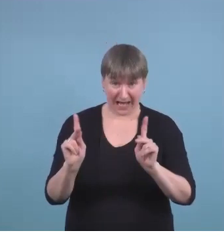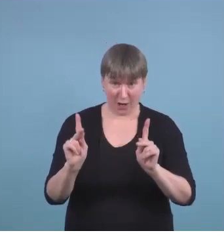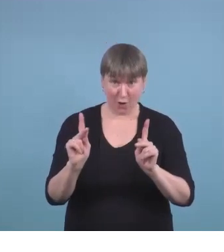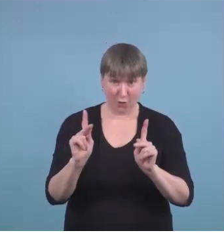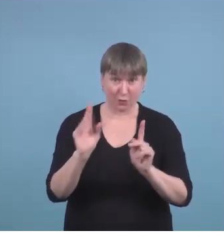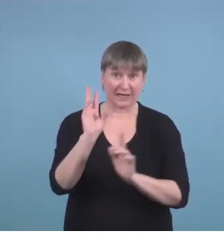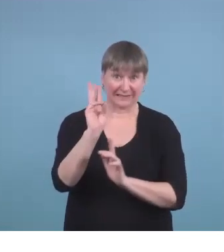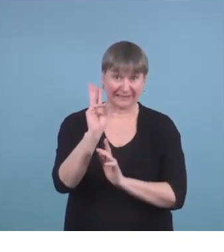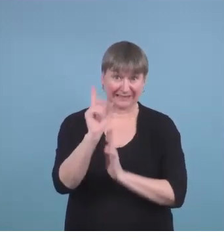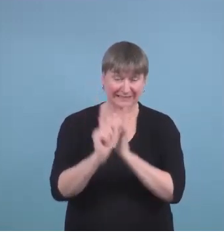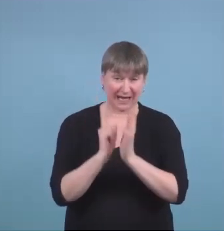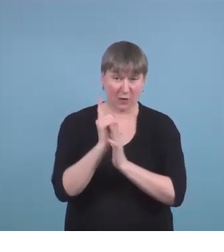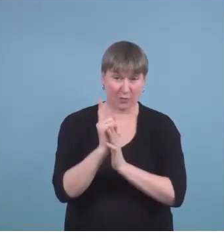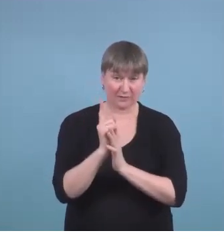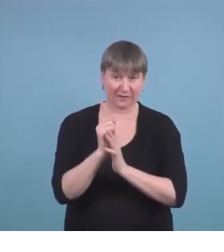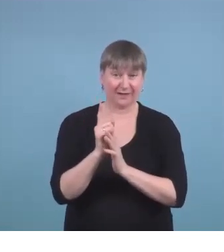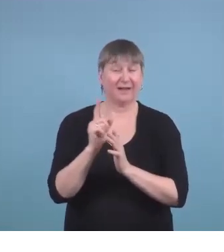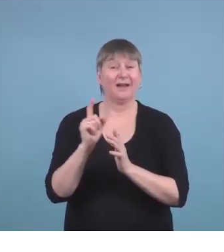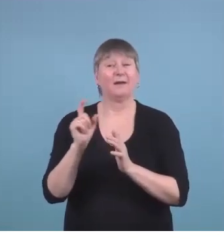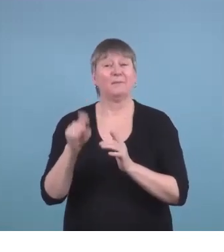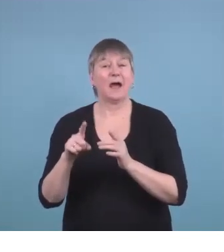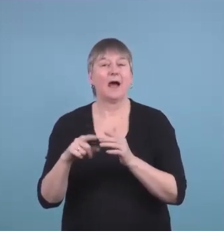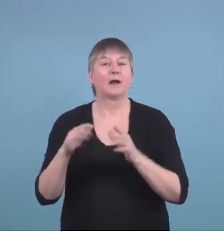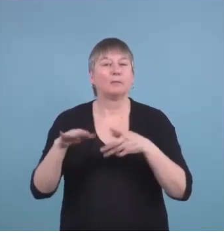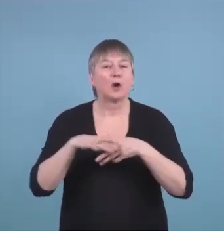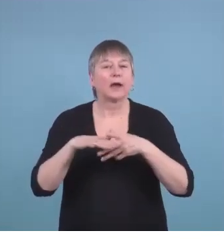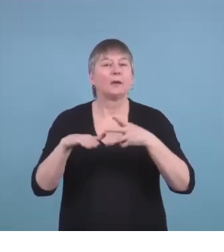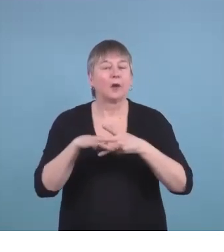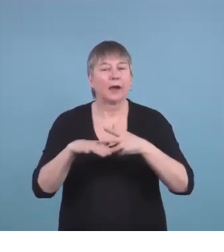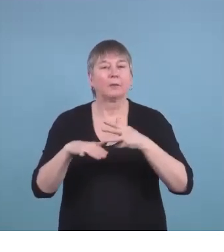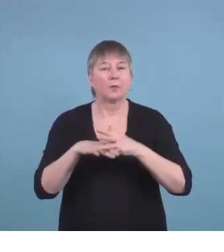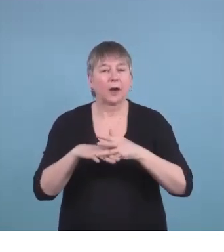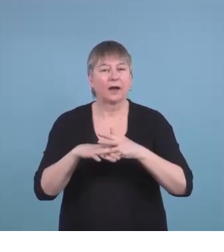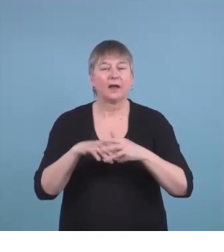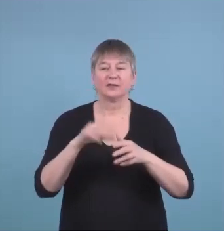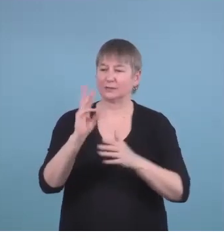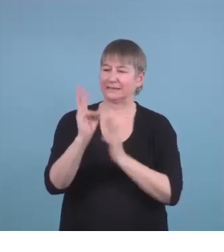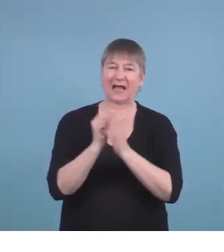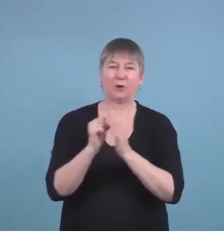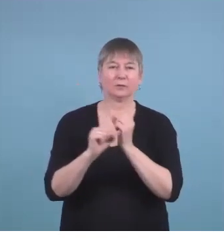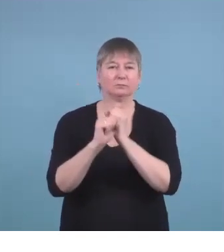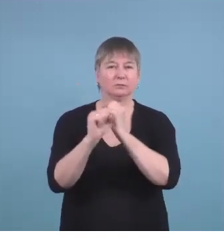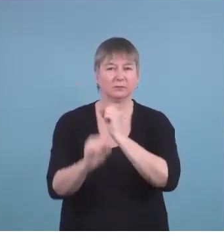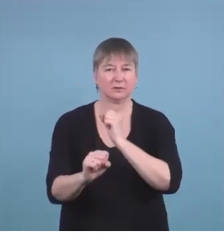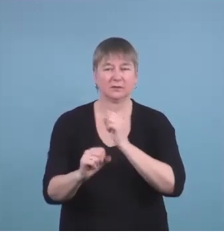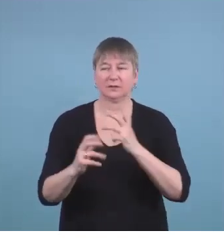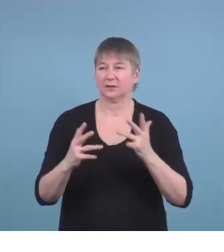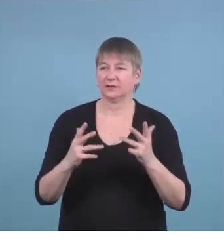three o'clock but the kid took a bathroom break a walk break a lunch break